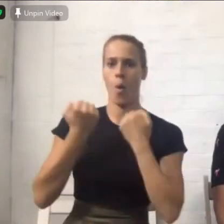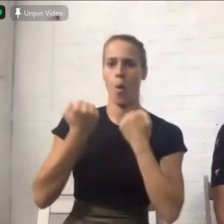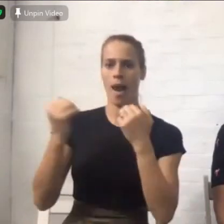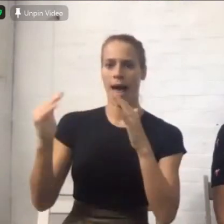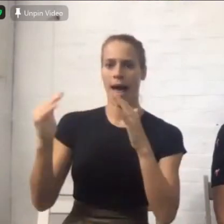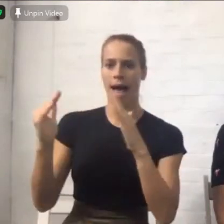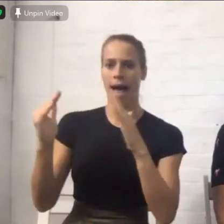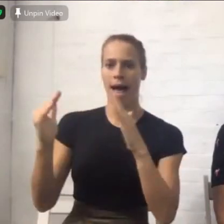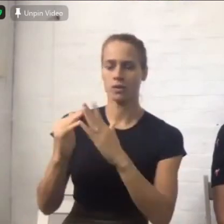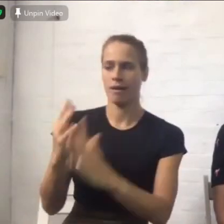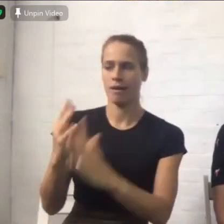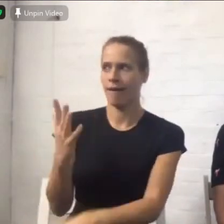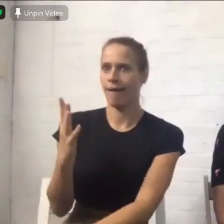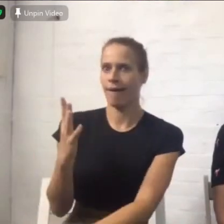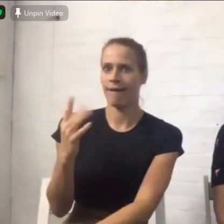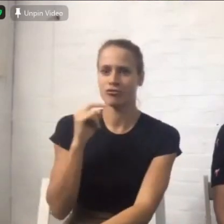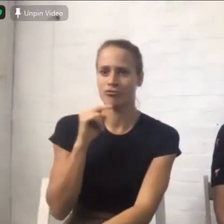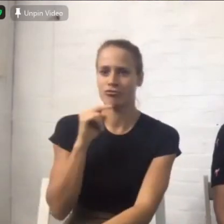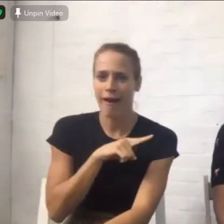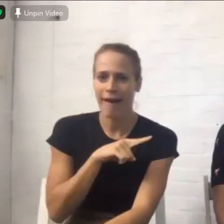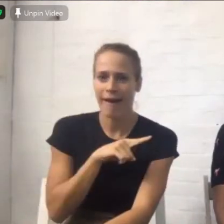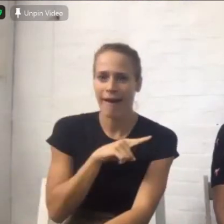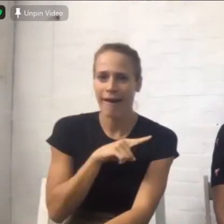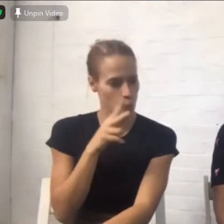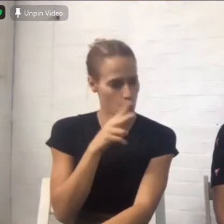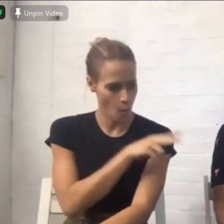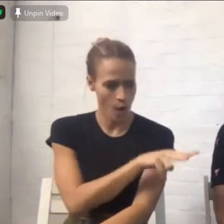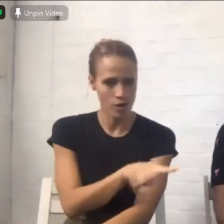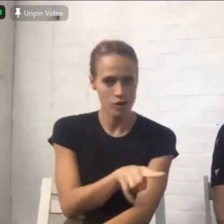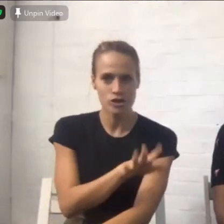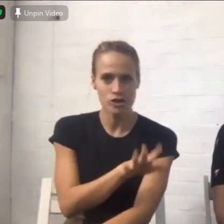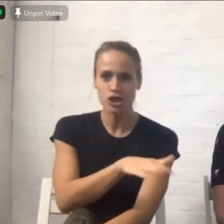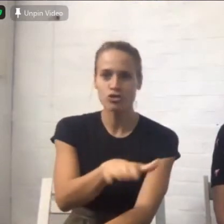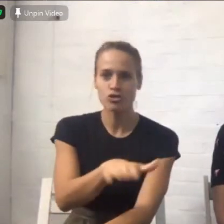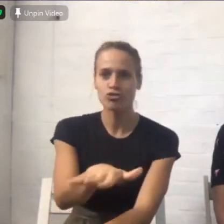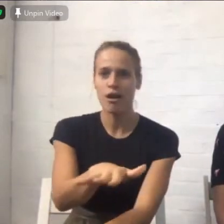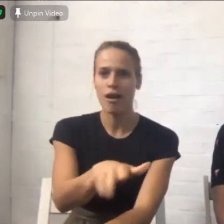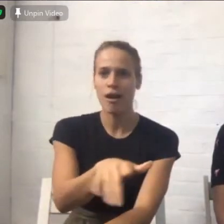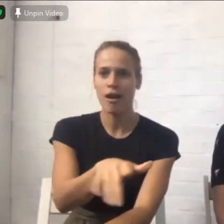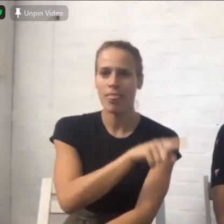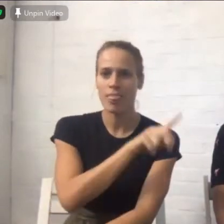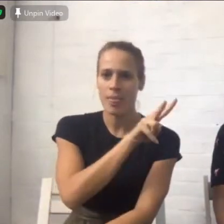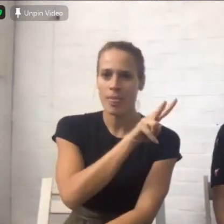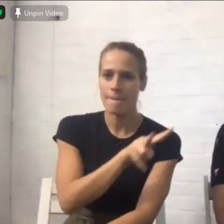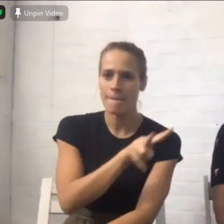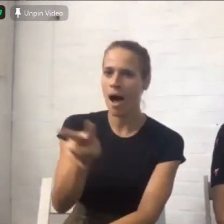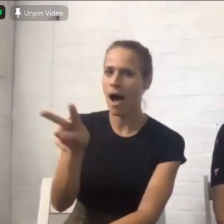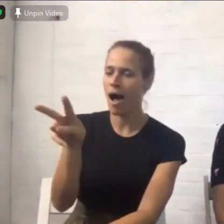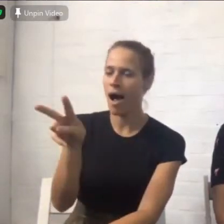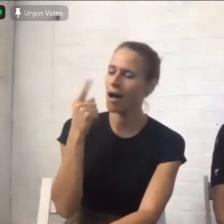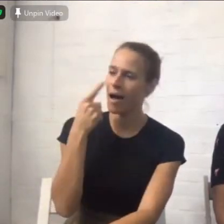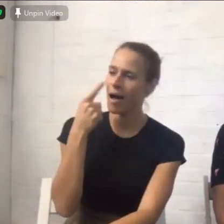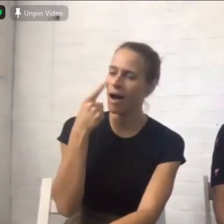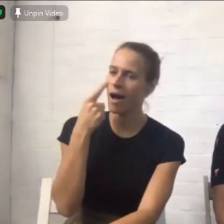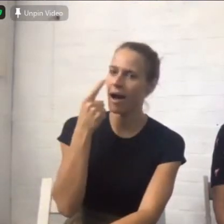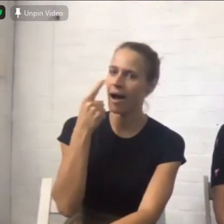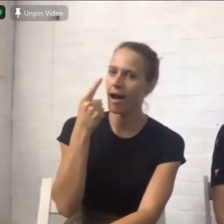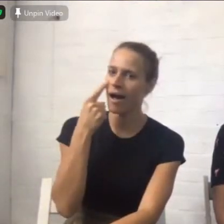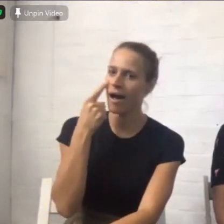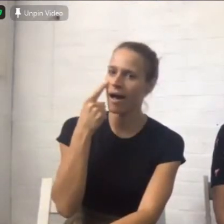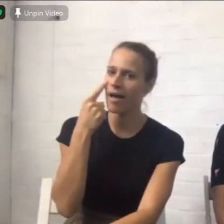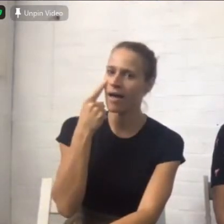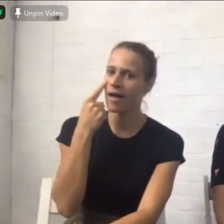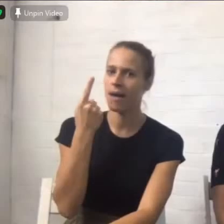you watch this with your children they buy a house and they look at this piece of land and this thing comes on them